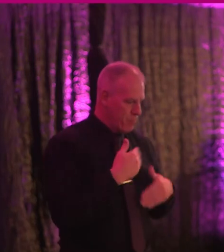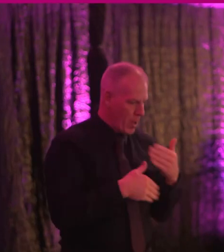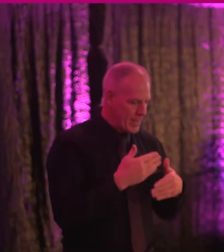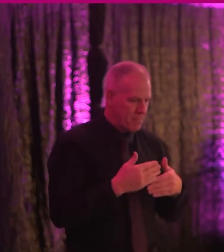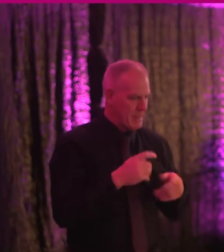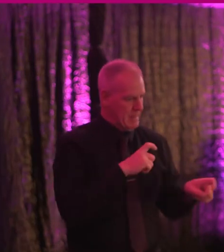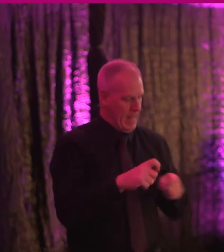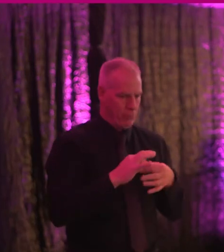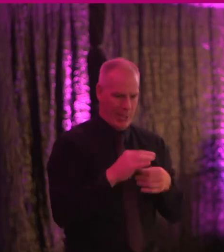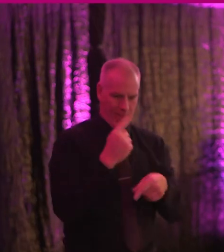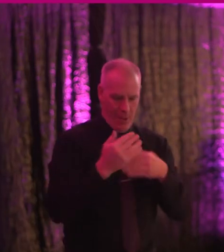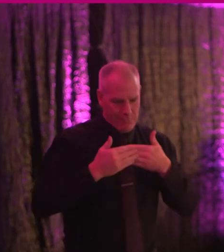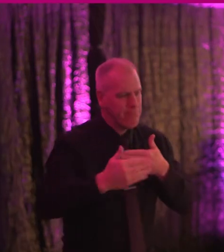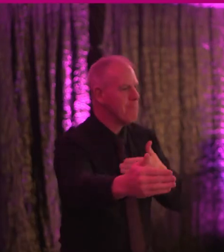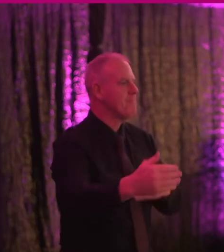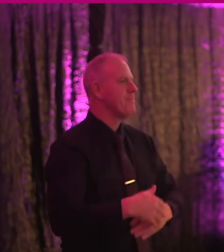process.